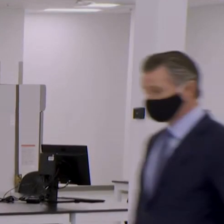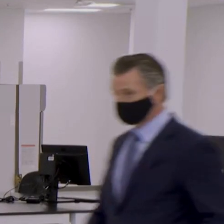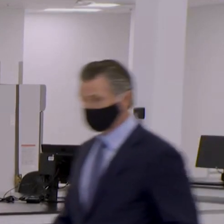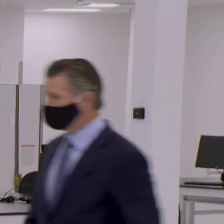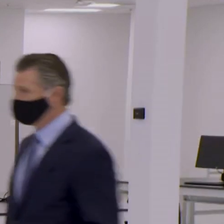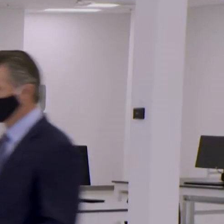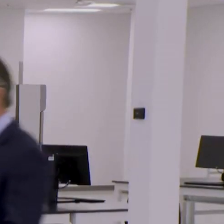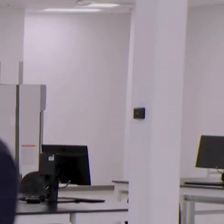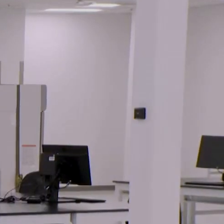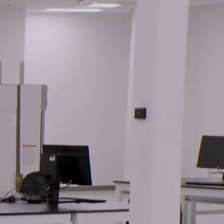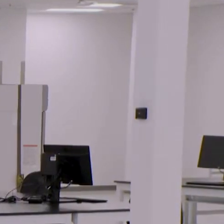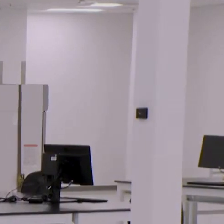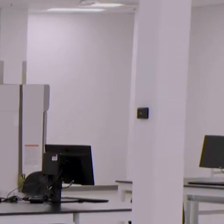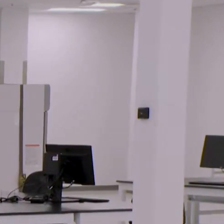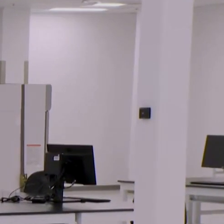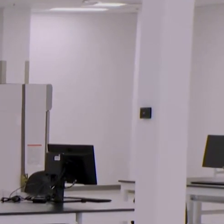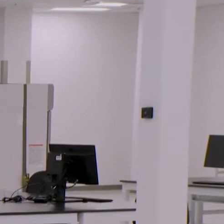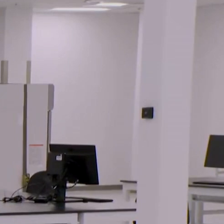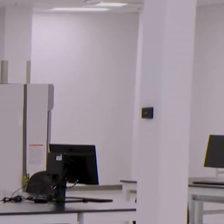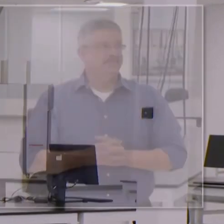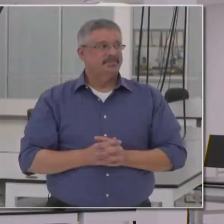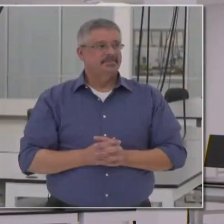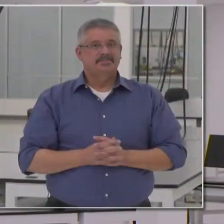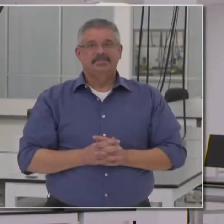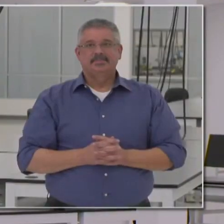You all set? All right.